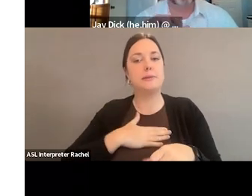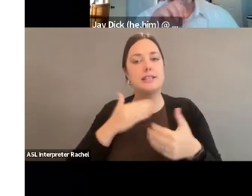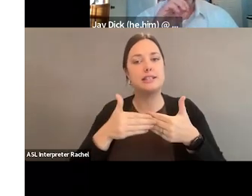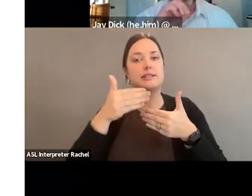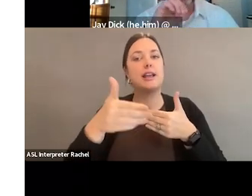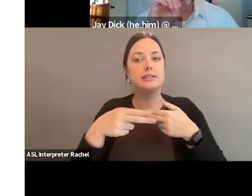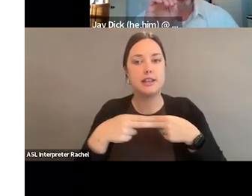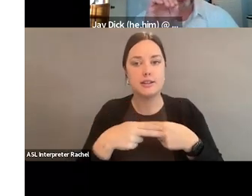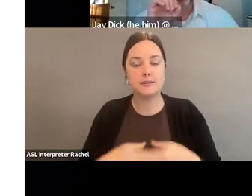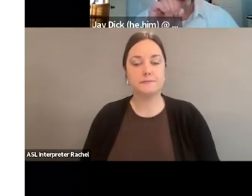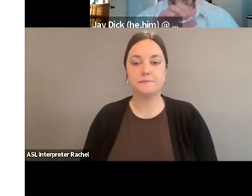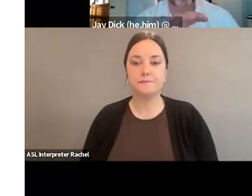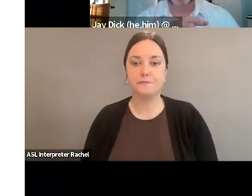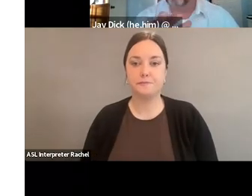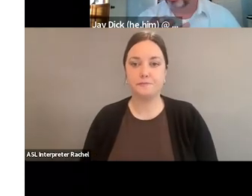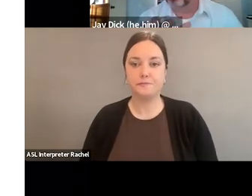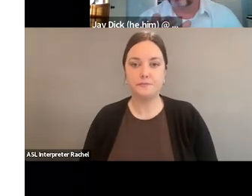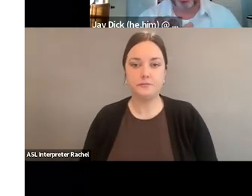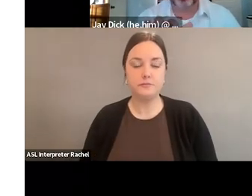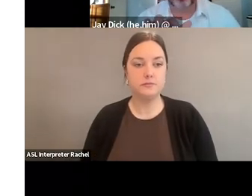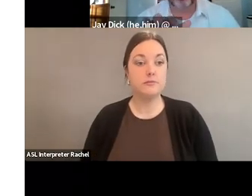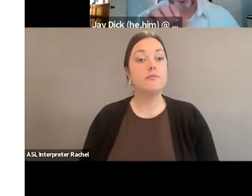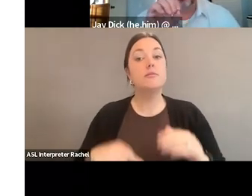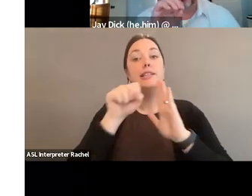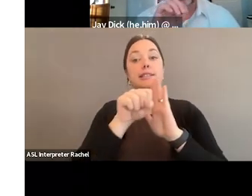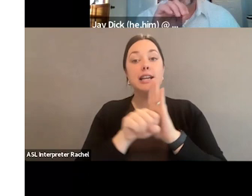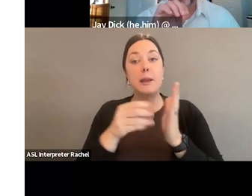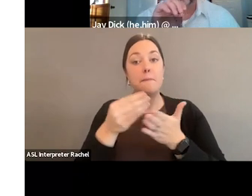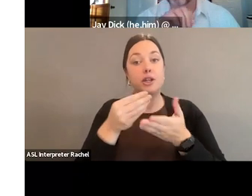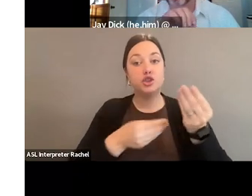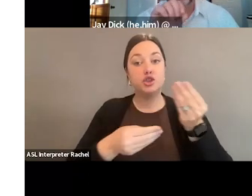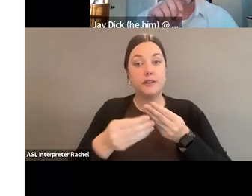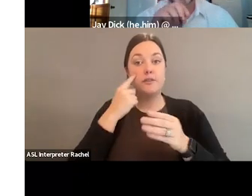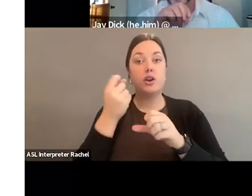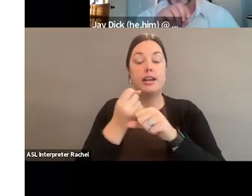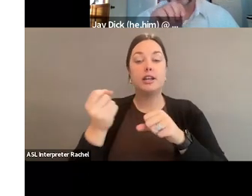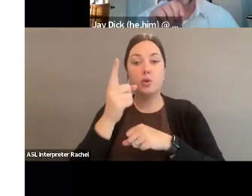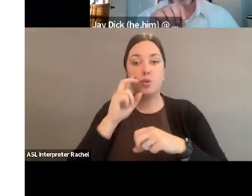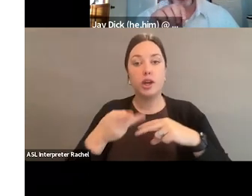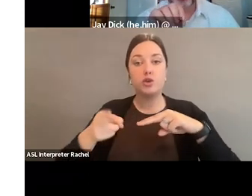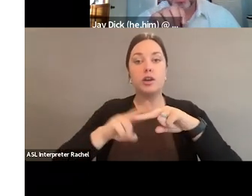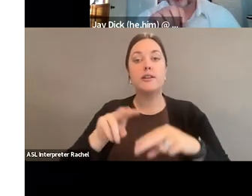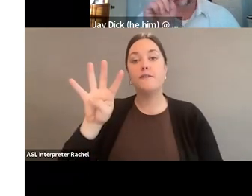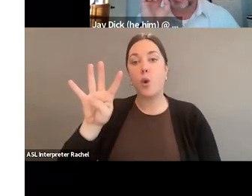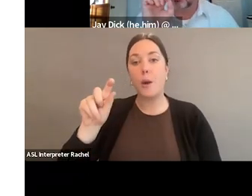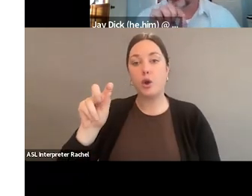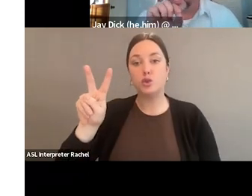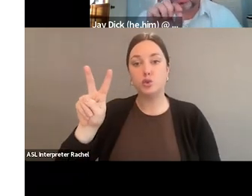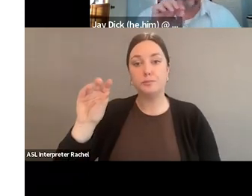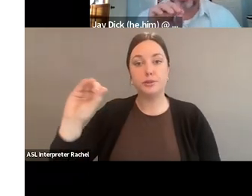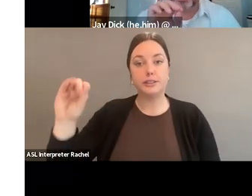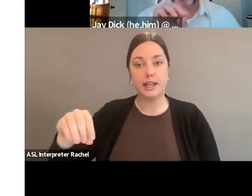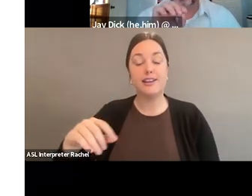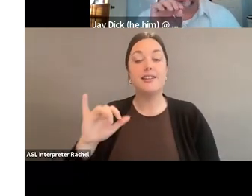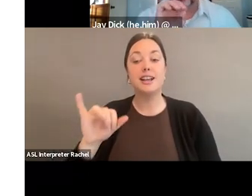Some other takeaways. Here, state budgets for next year are estimated to be increasing by 4.2%. This is actually